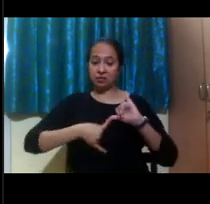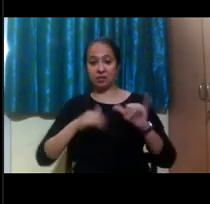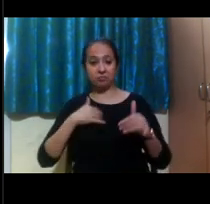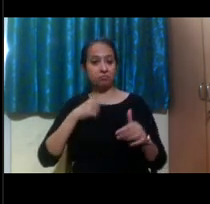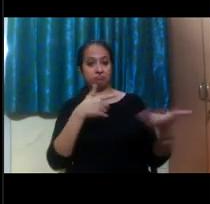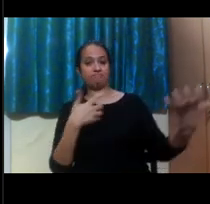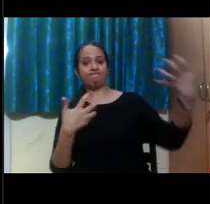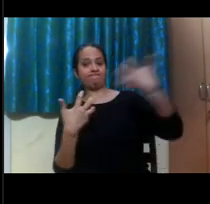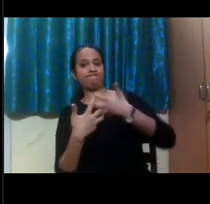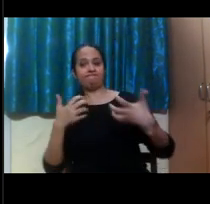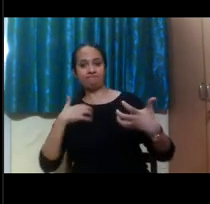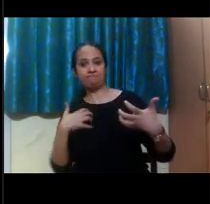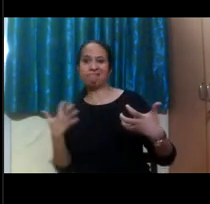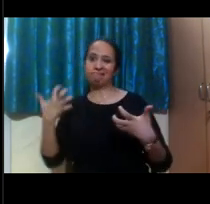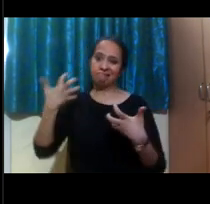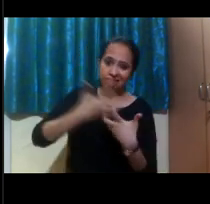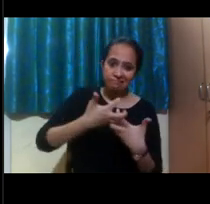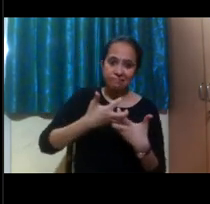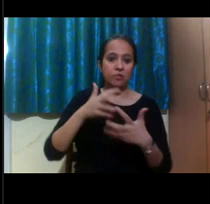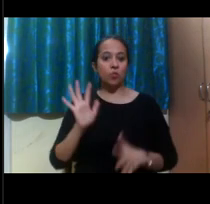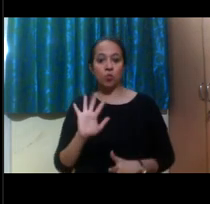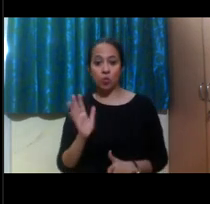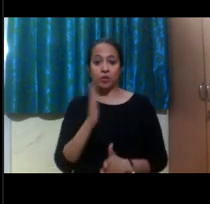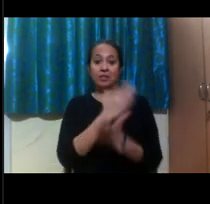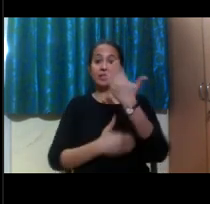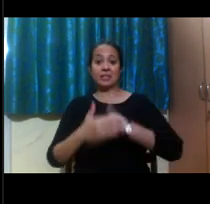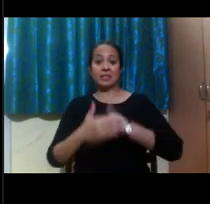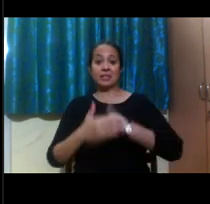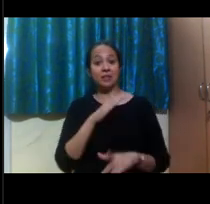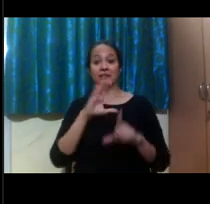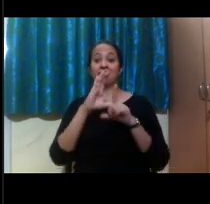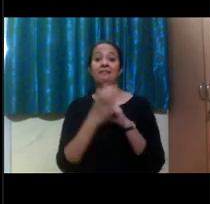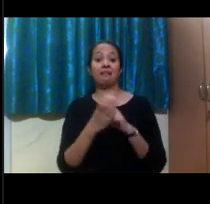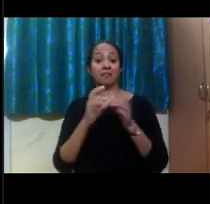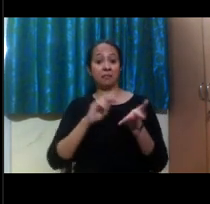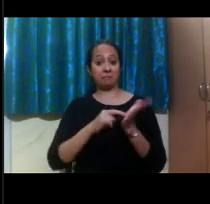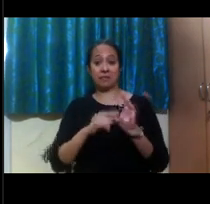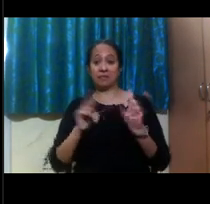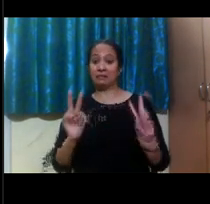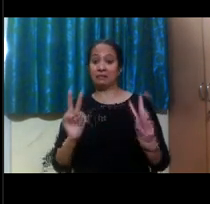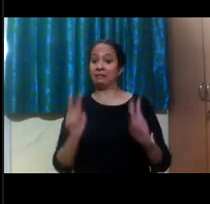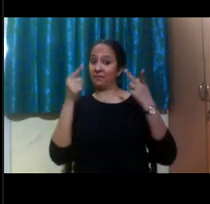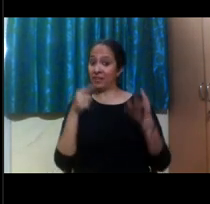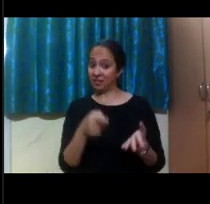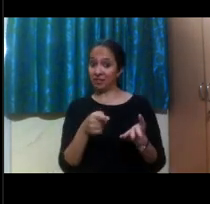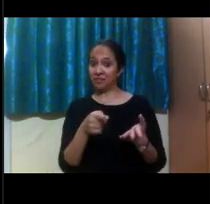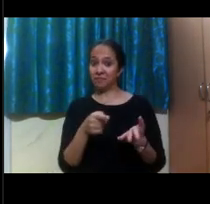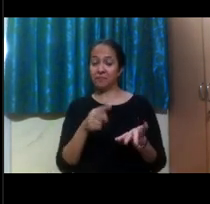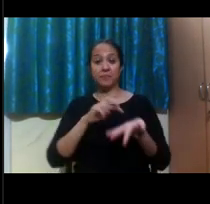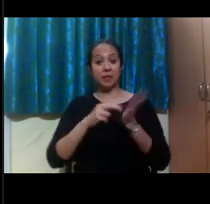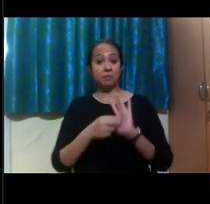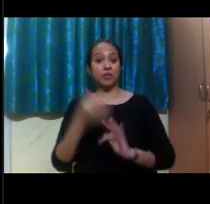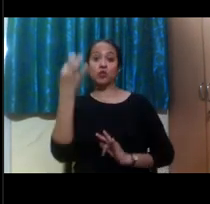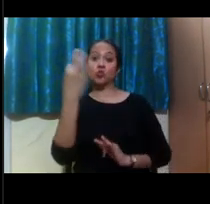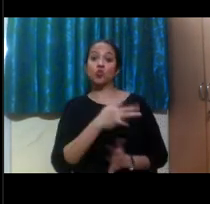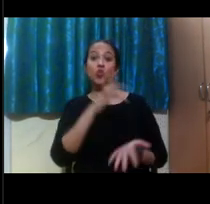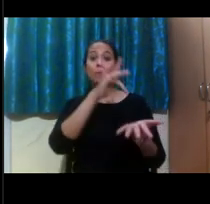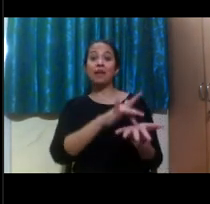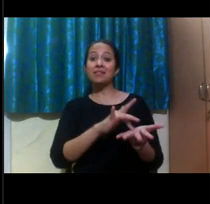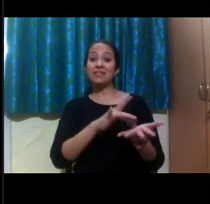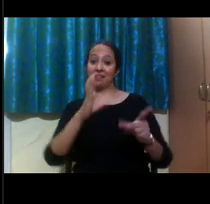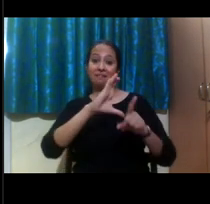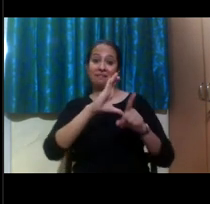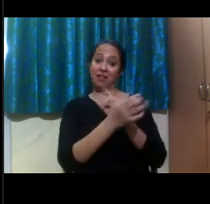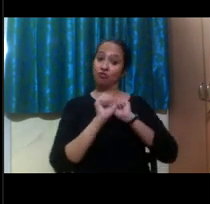entering a new disability culture. That can be really shocking. You're not only entering a new culture, but a disability